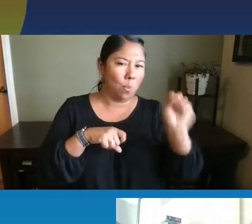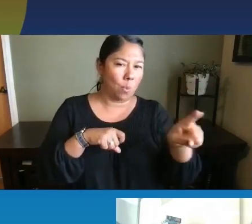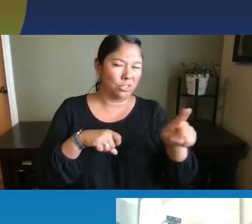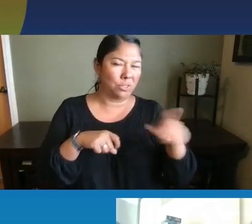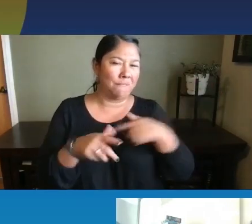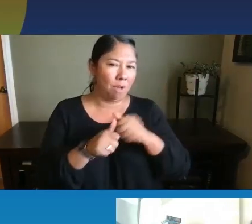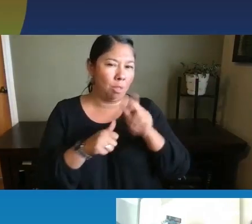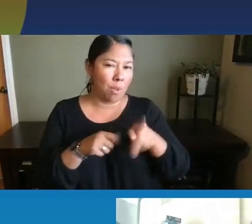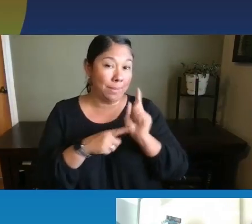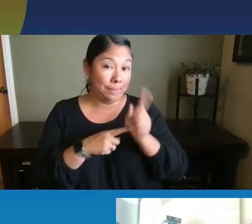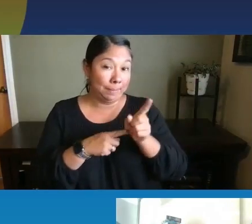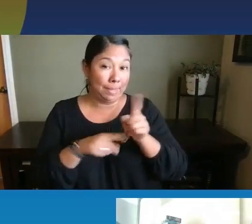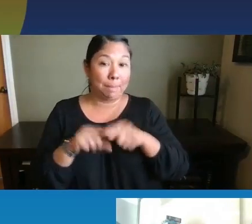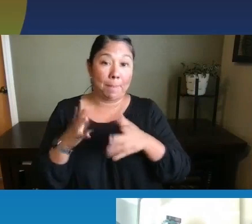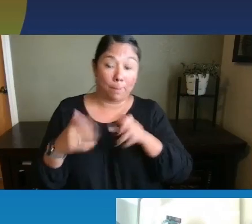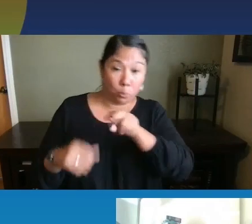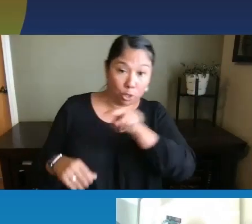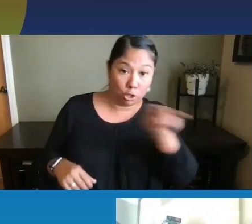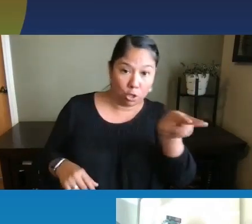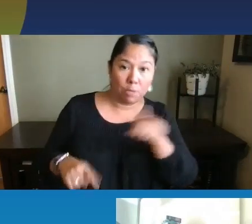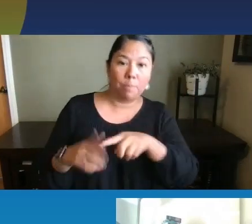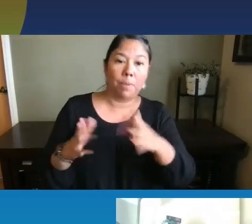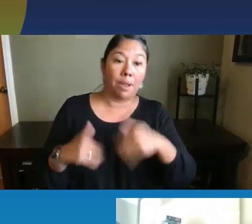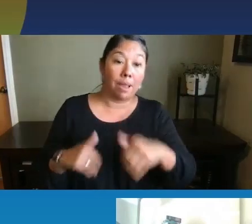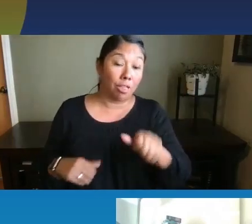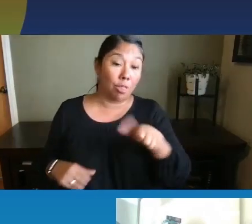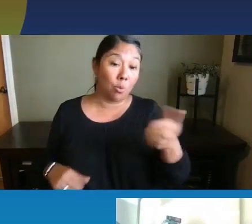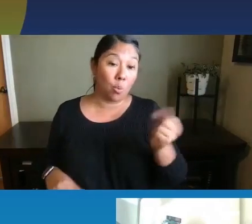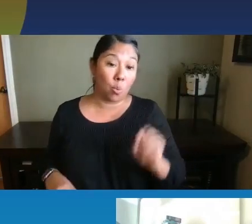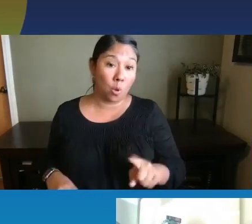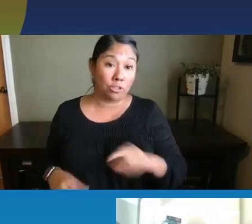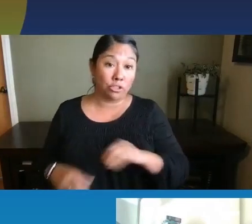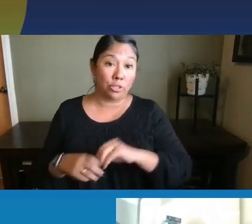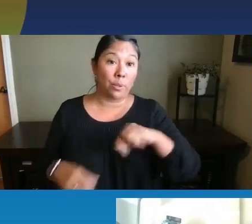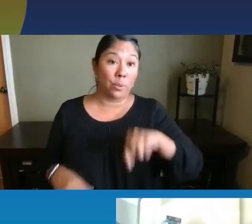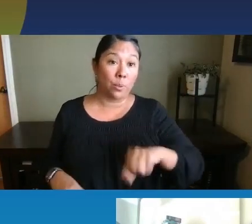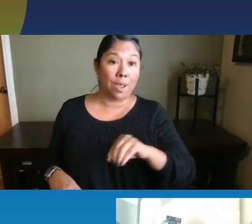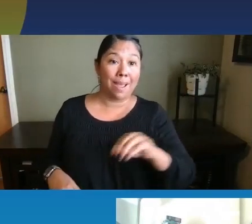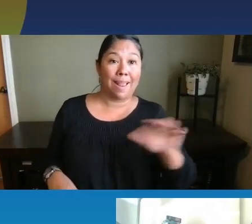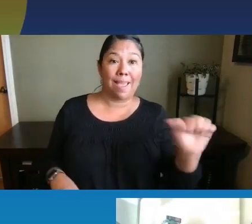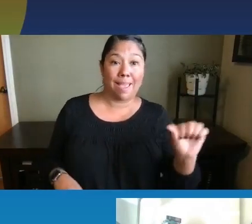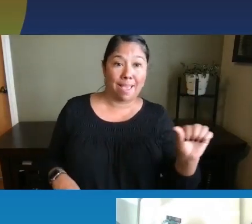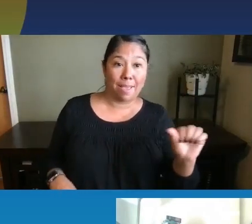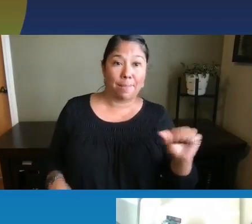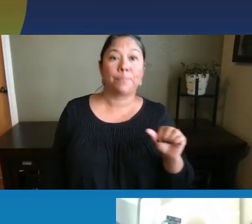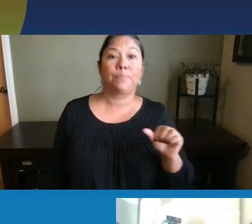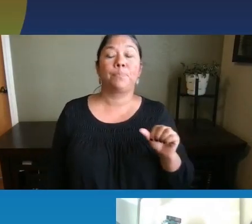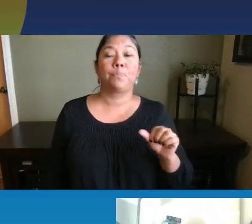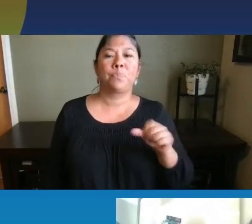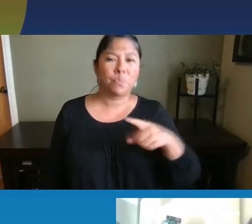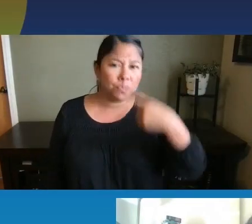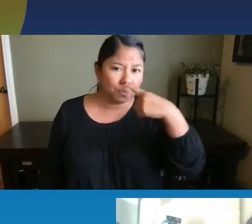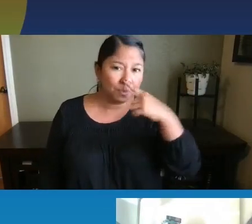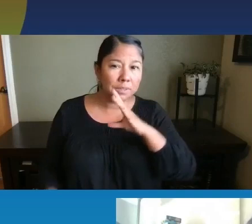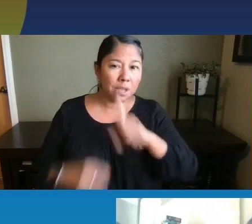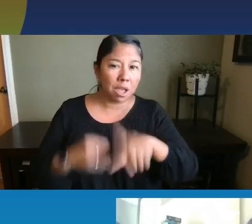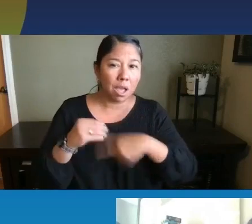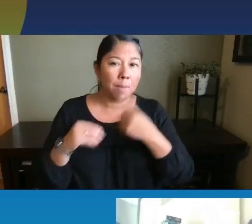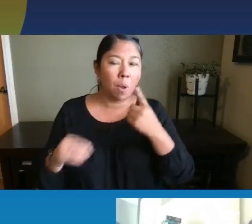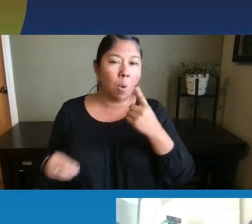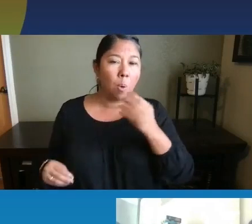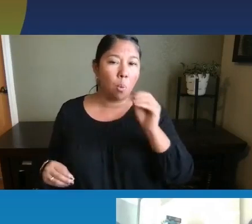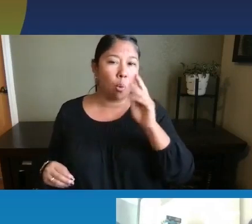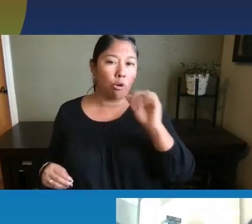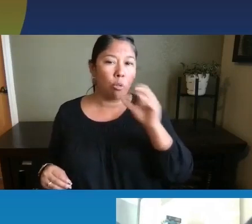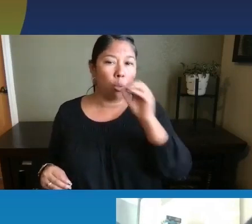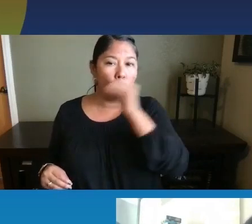second. Maybe you can take a look at it. Uh, another question in the Q&A is, can you talk about oral tactile exploration